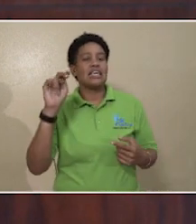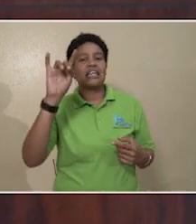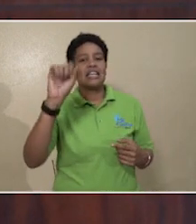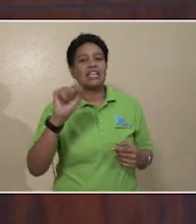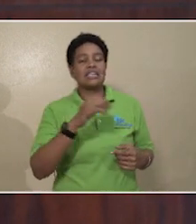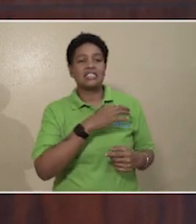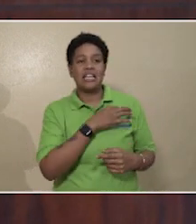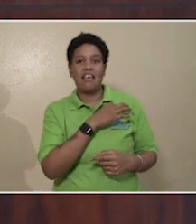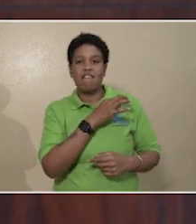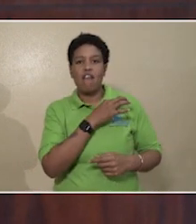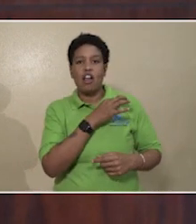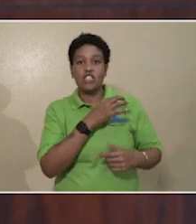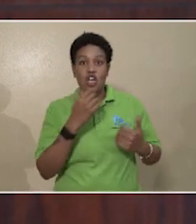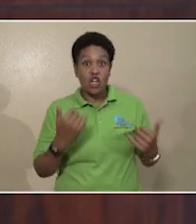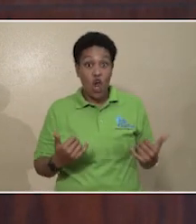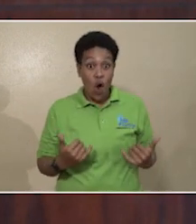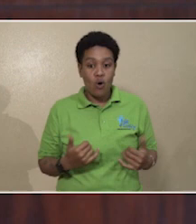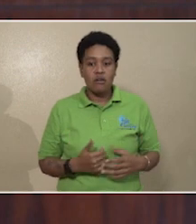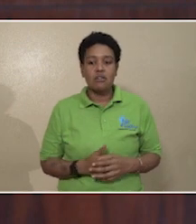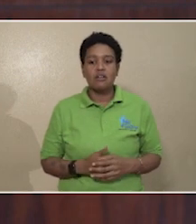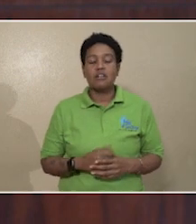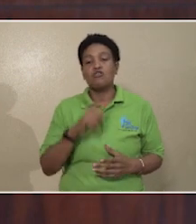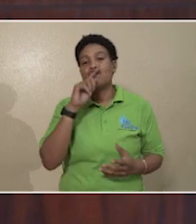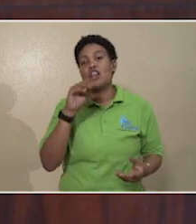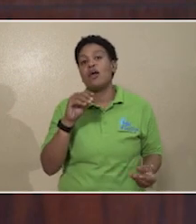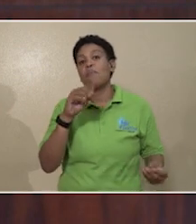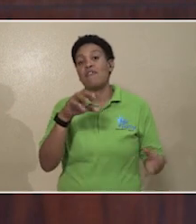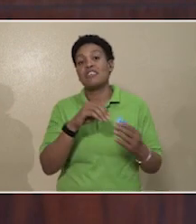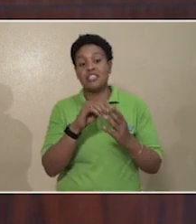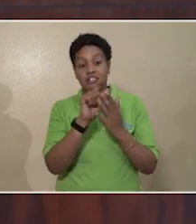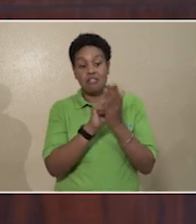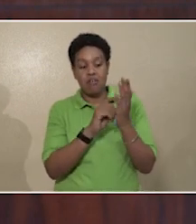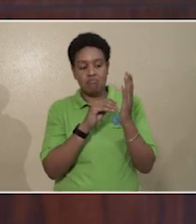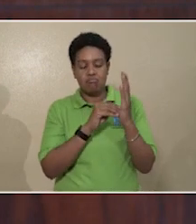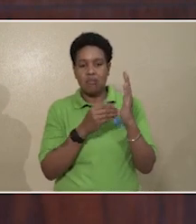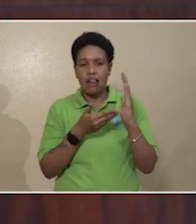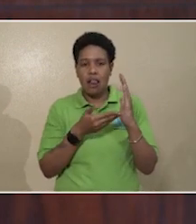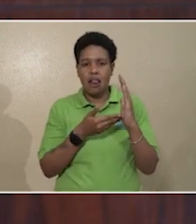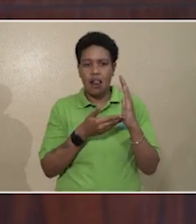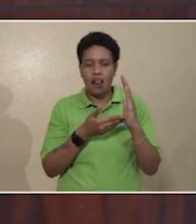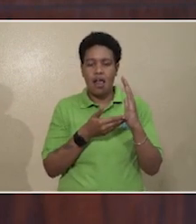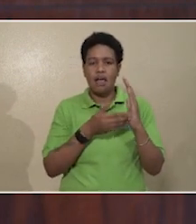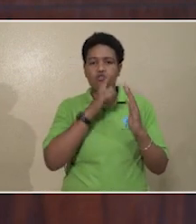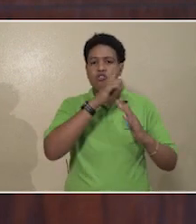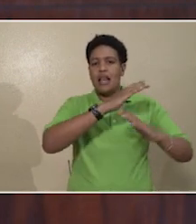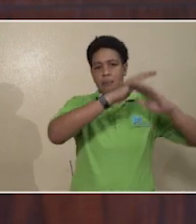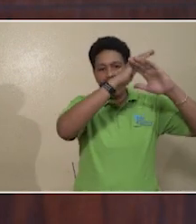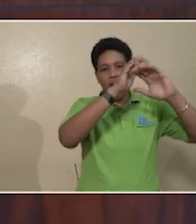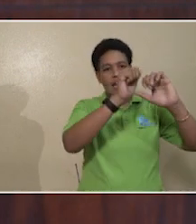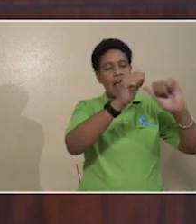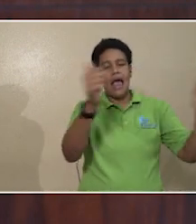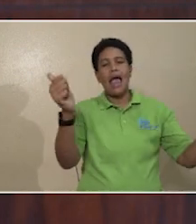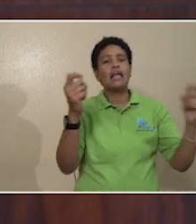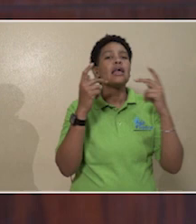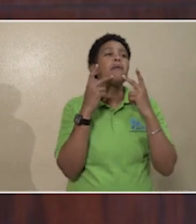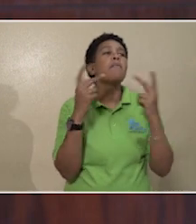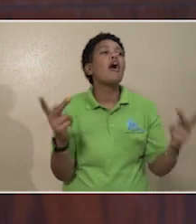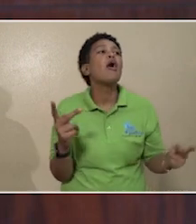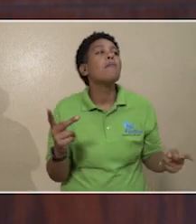voluntary now, is there a provision in the bill to prevent any public